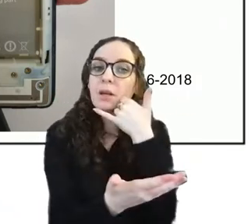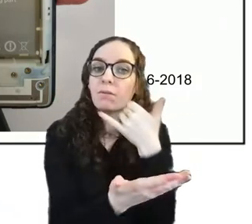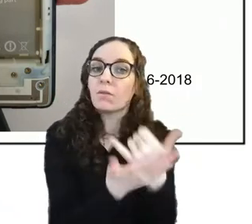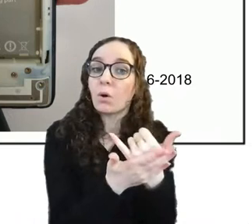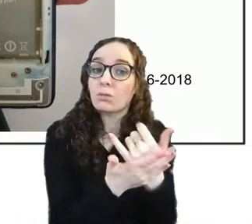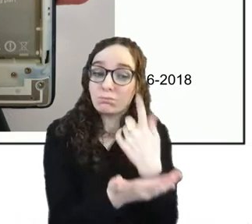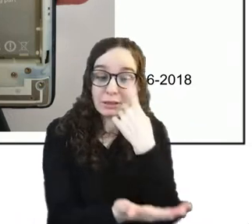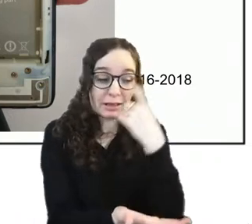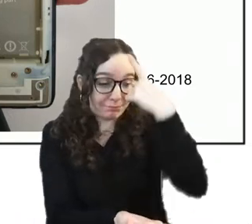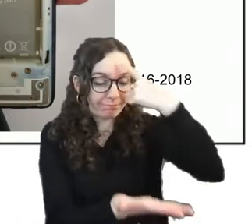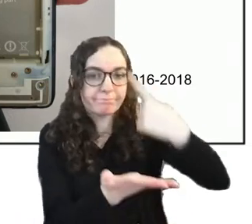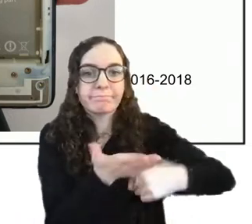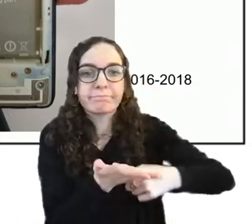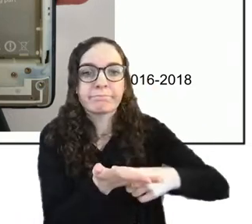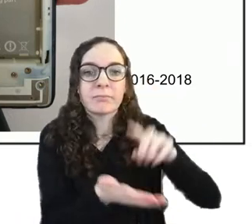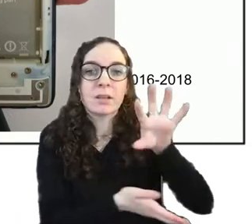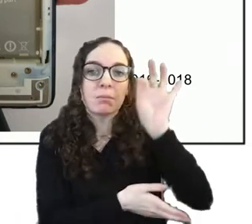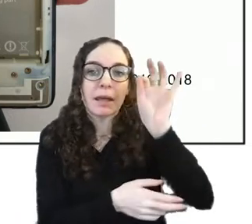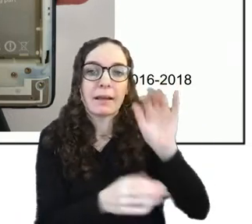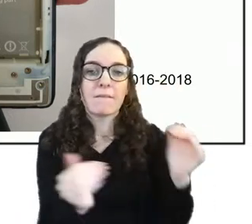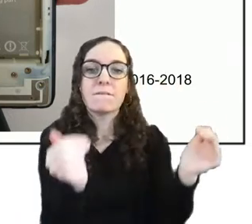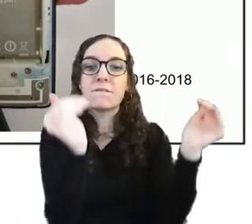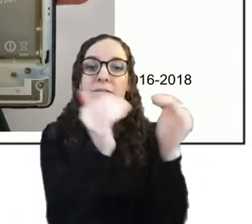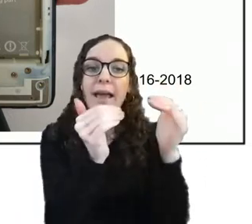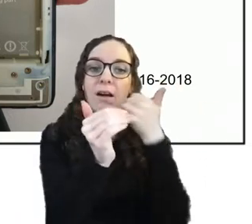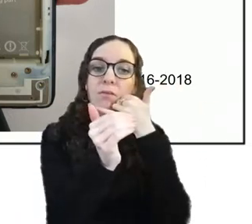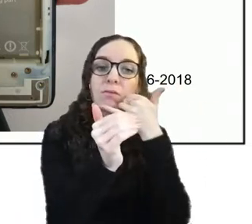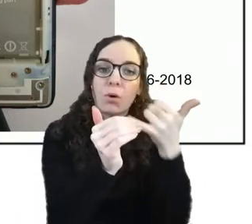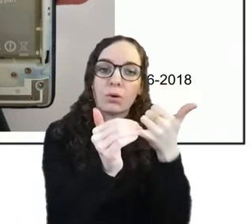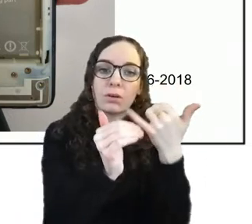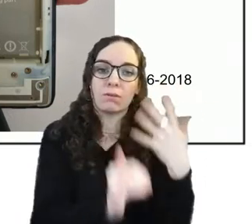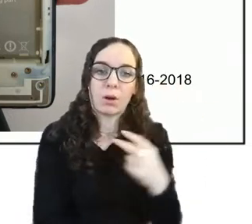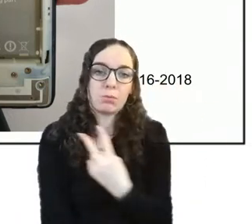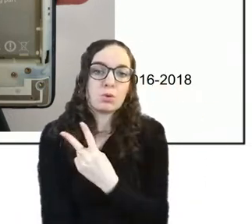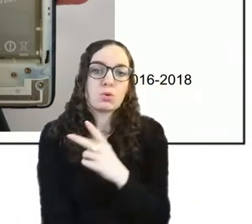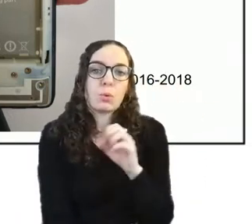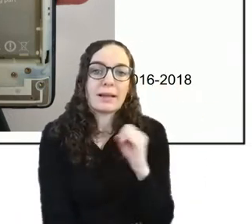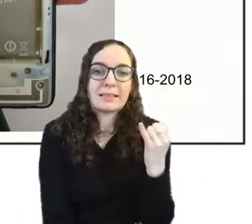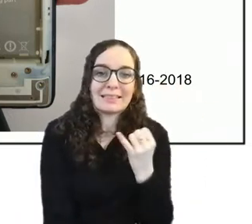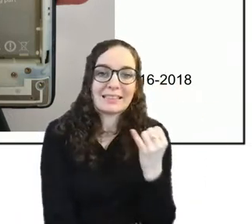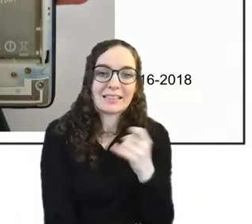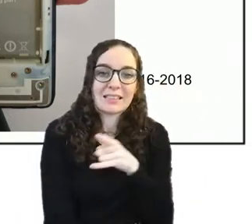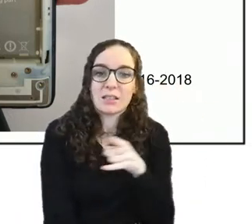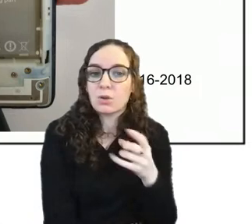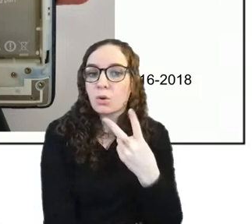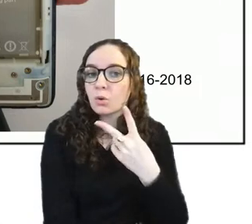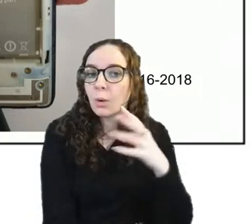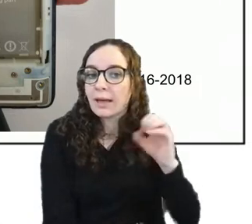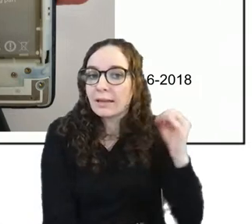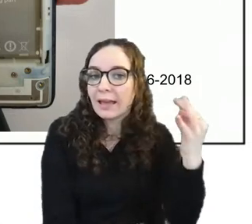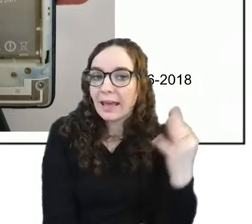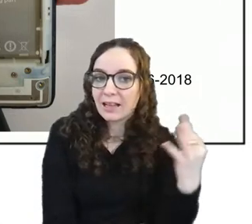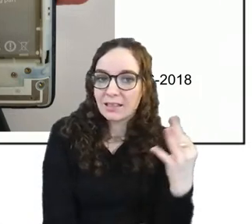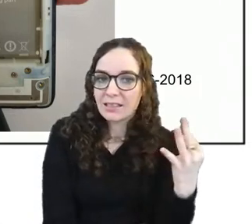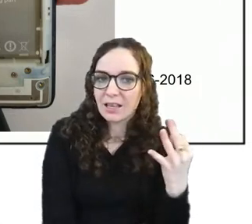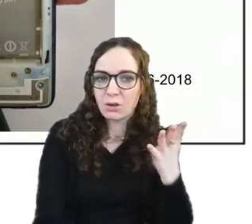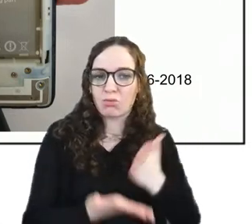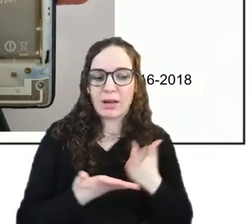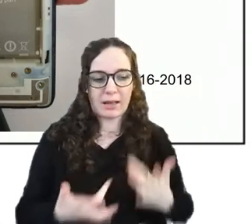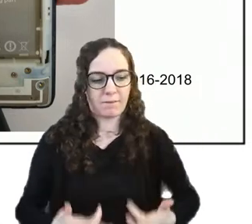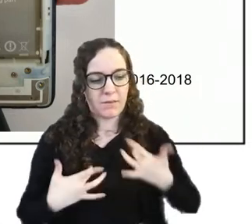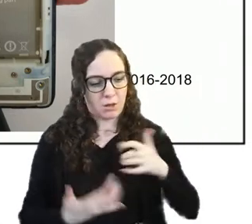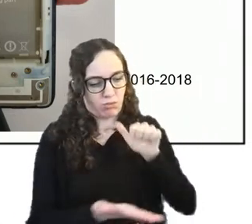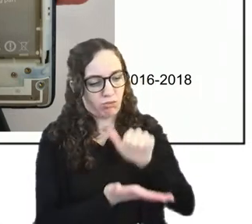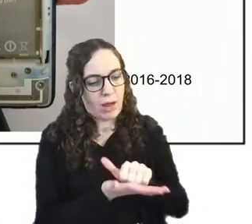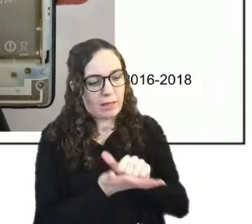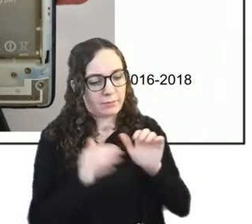phone um i had it from 2016 to 2018 um it's kind of a step in the right direction but i actually found